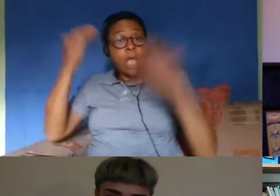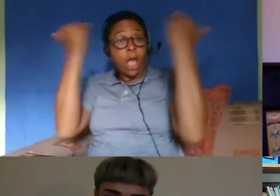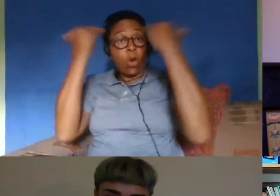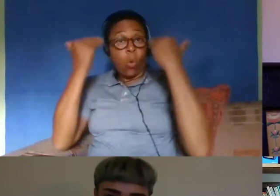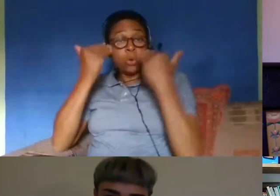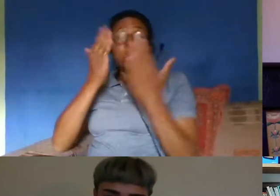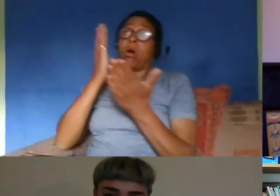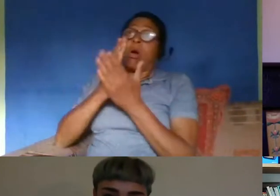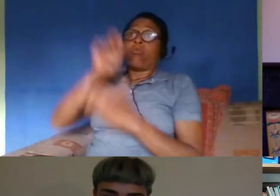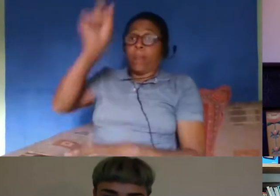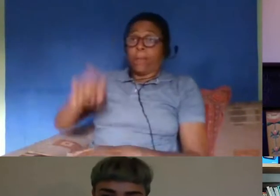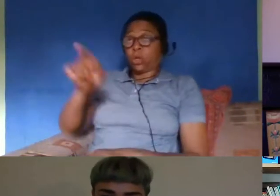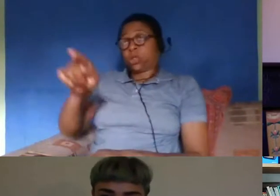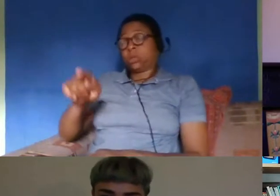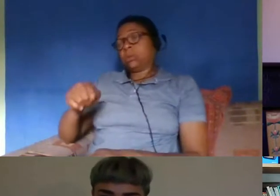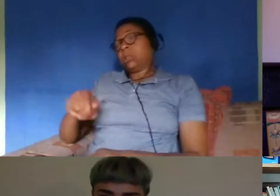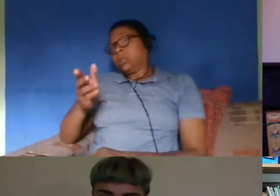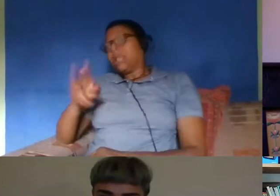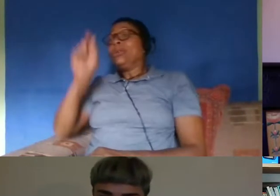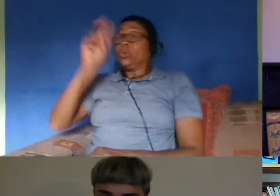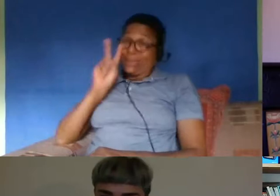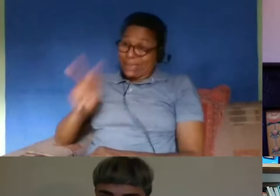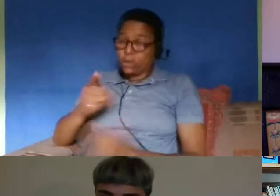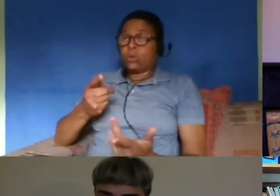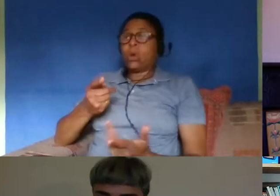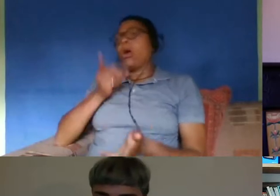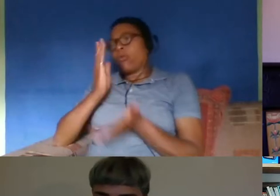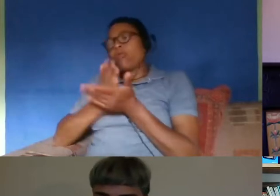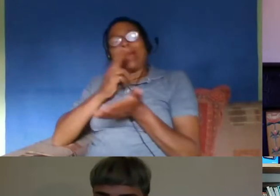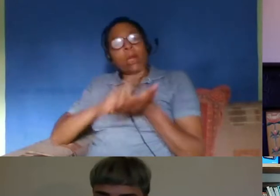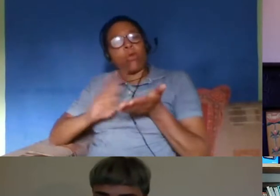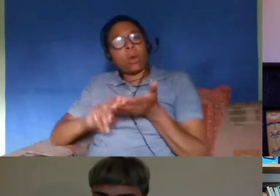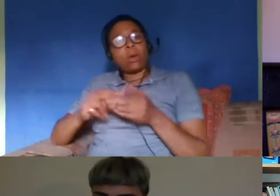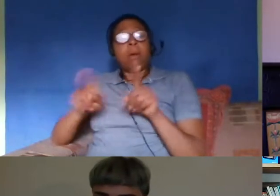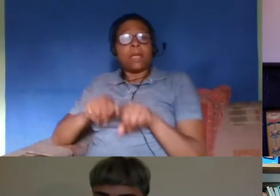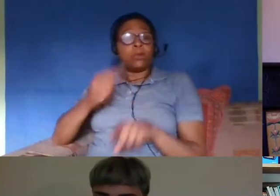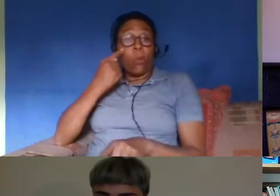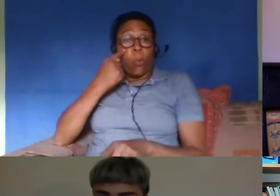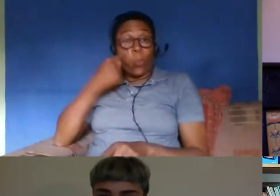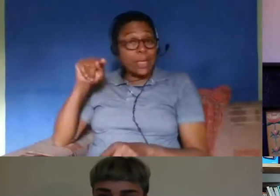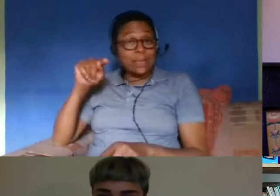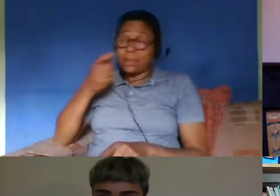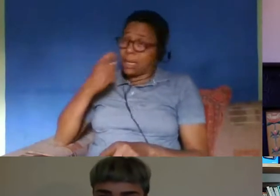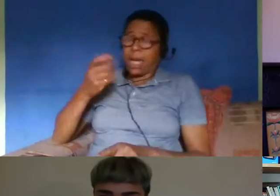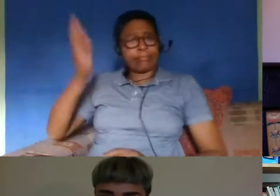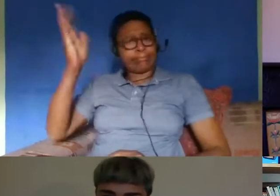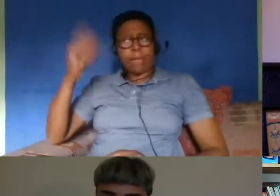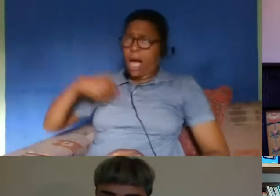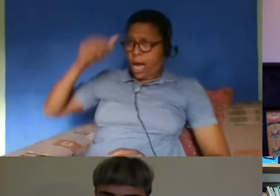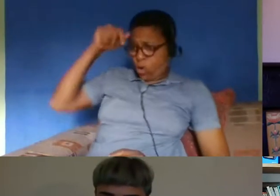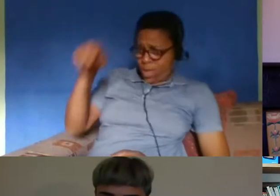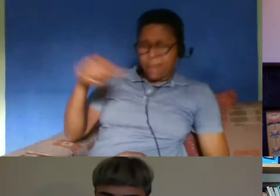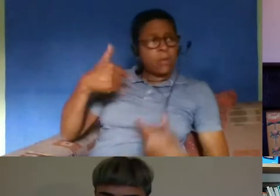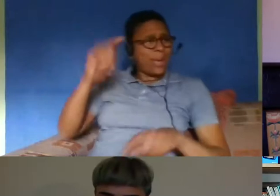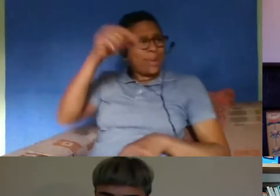being who sees you and sees you as a human being and also you've got witnesses who can testify on your behalf and be cross-examined and